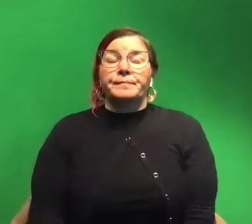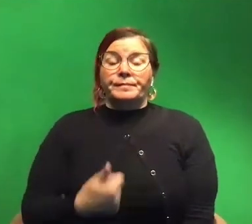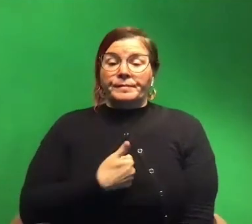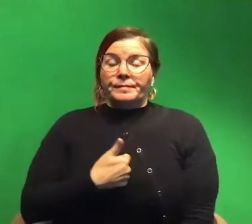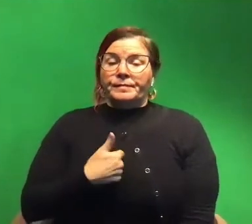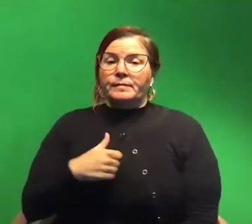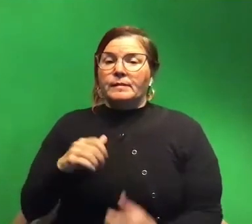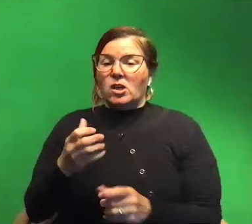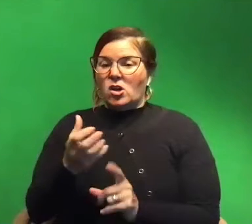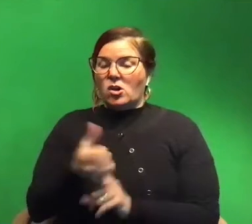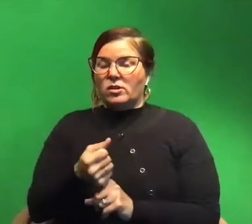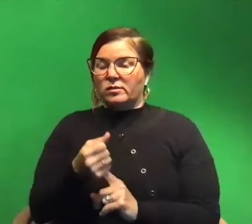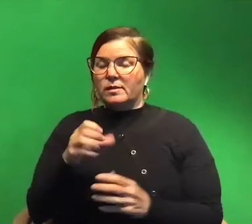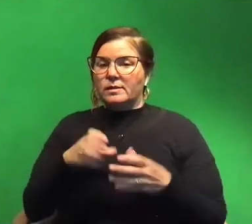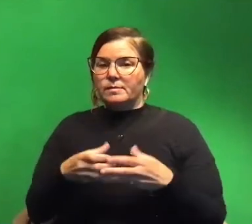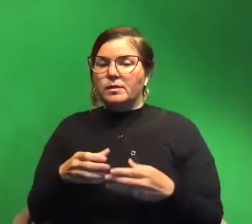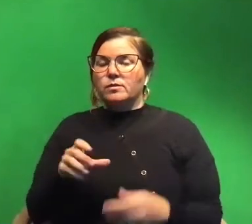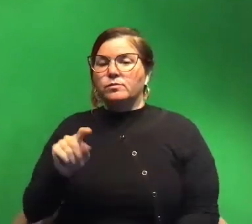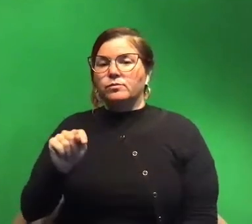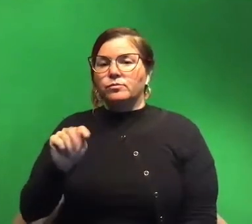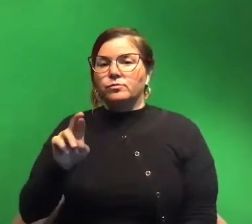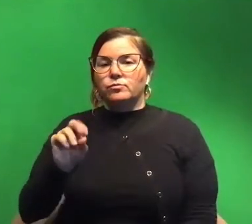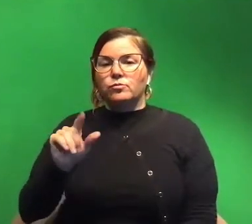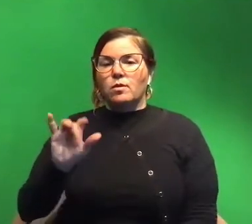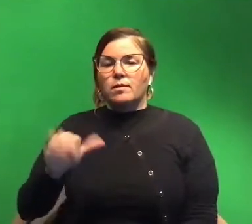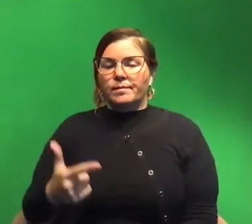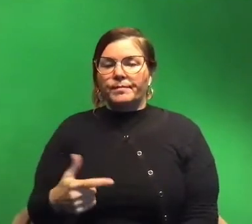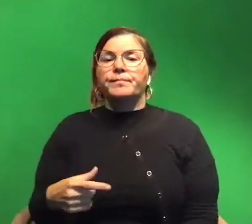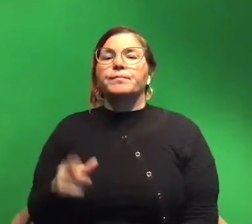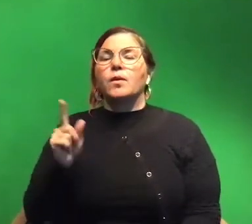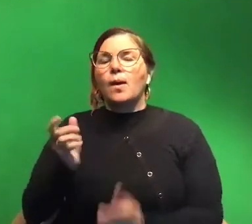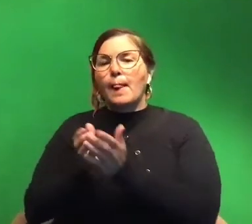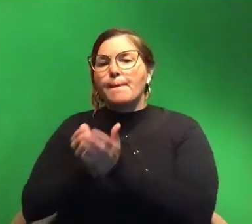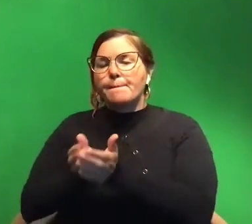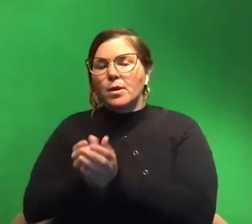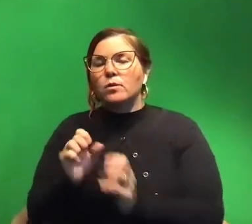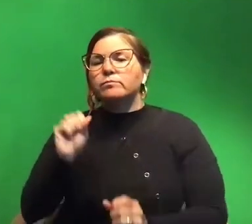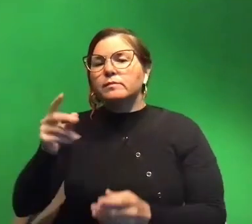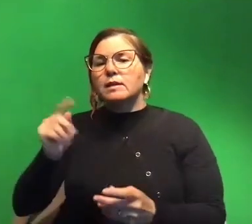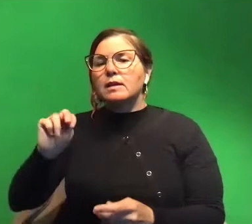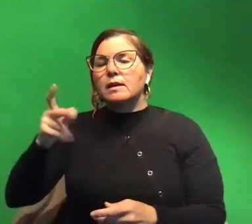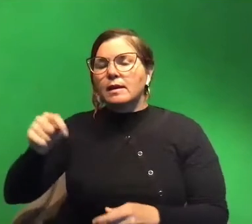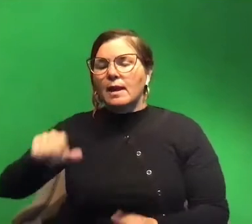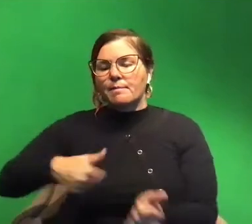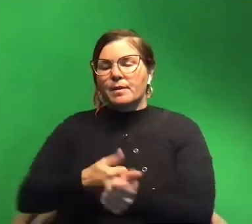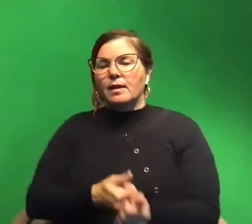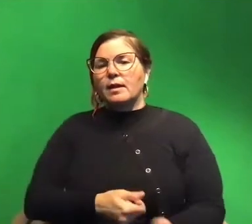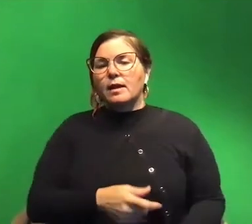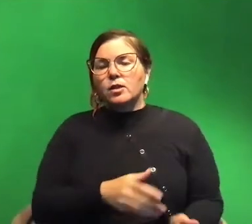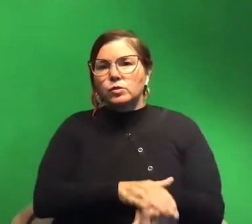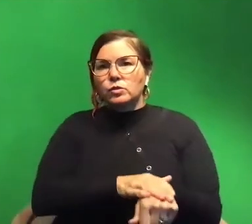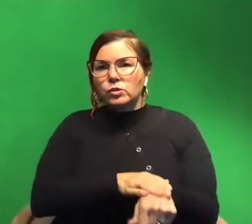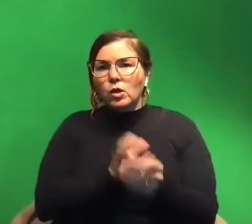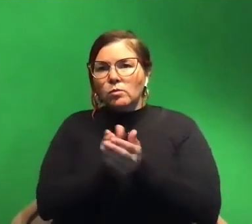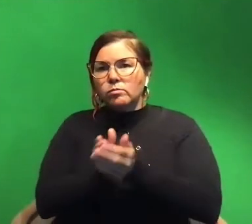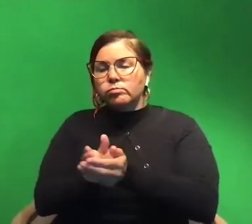species was um through trawling so we'd go out on a little boat we'd toss a net behind us go really slowly for a